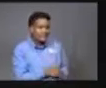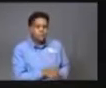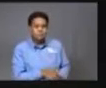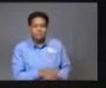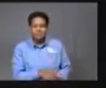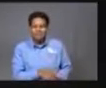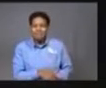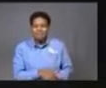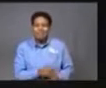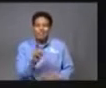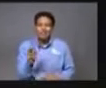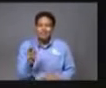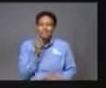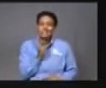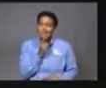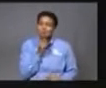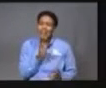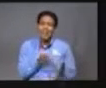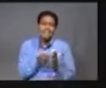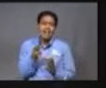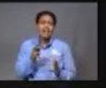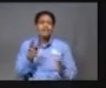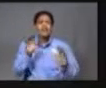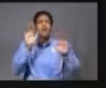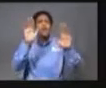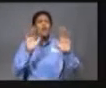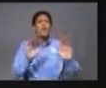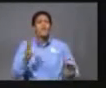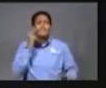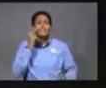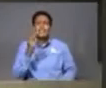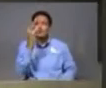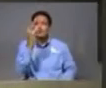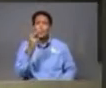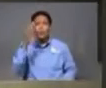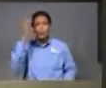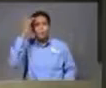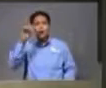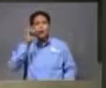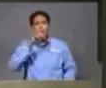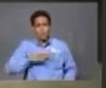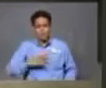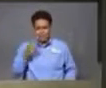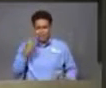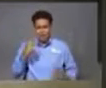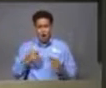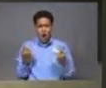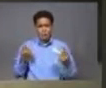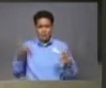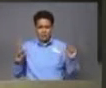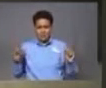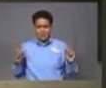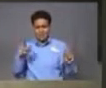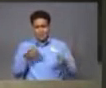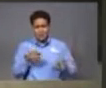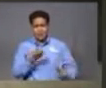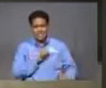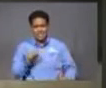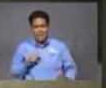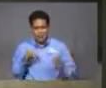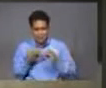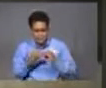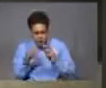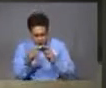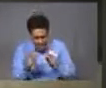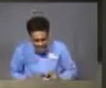Dr. Phillips, frankly it's been wonderful seeing two brilliant women leading the government and opposition sides in the Senate, but drill down